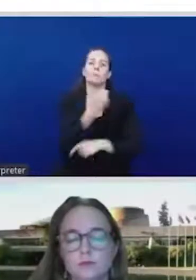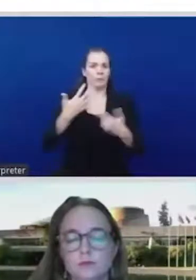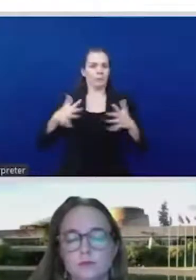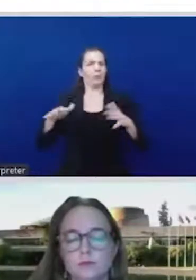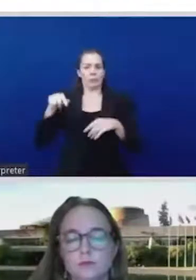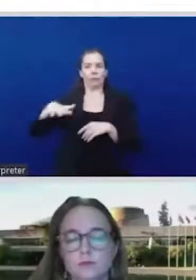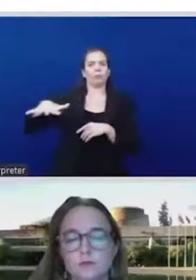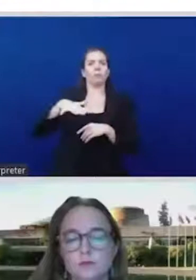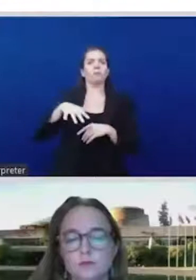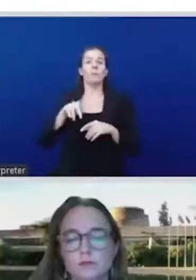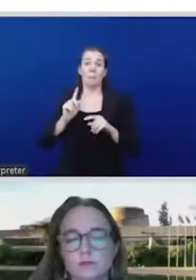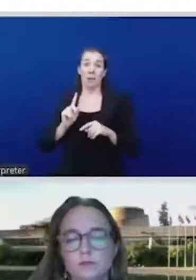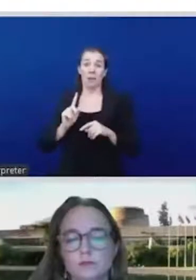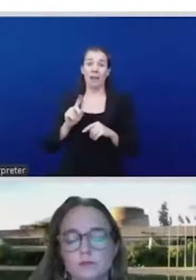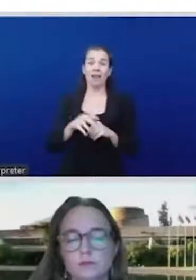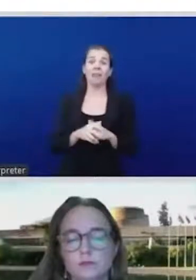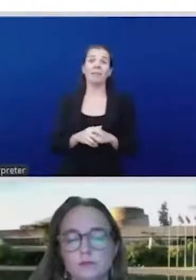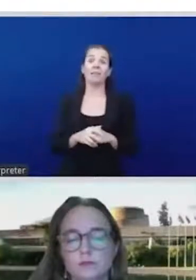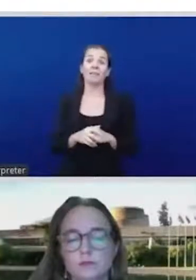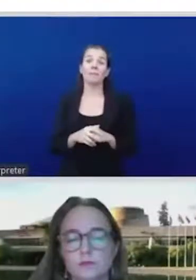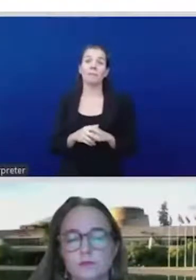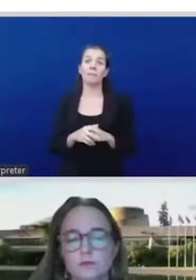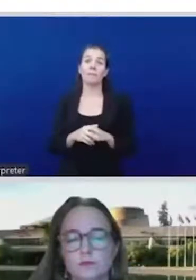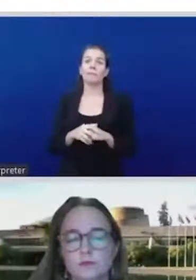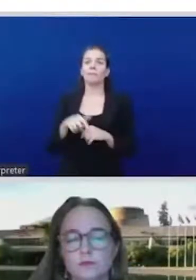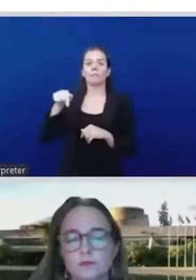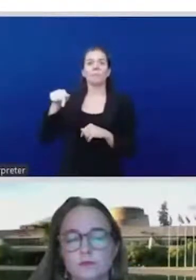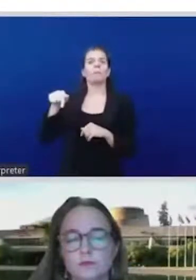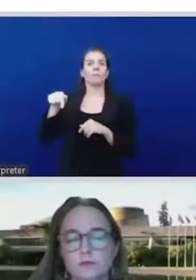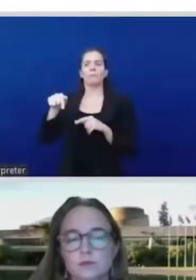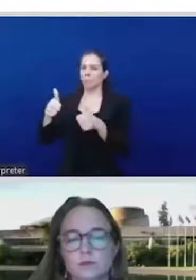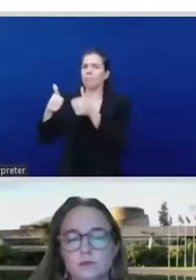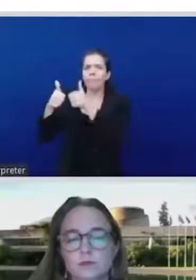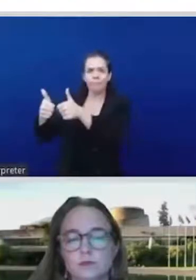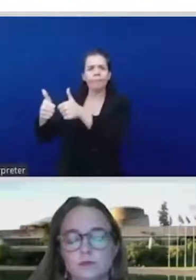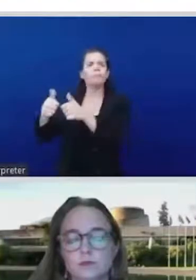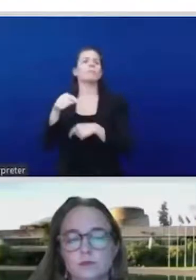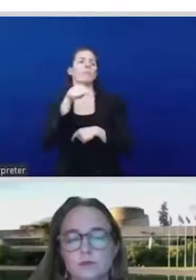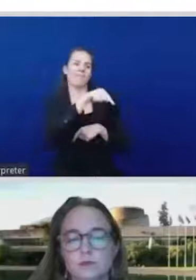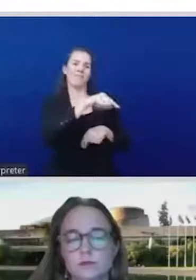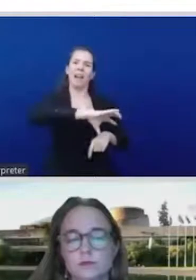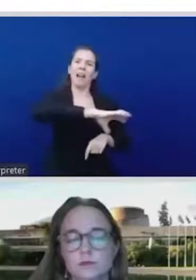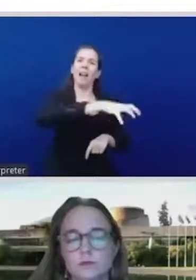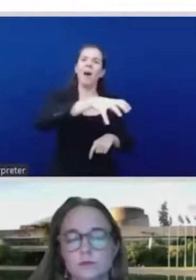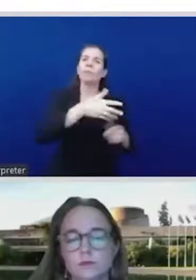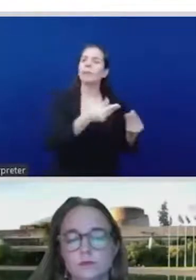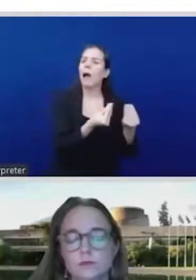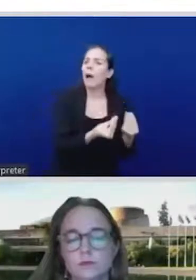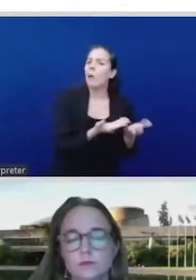as I said, know, 20%, 25% of GDP on themselves. And nothing in terms of any kinds of